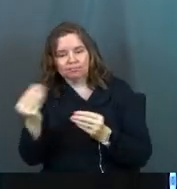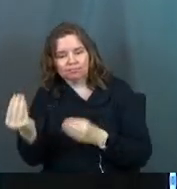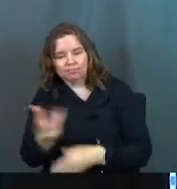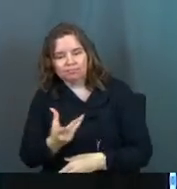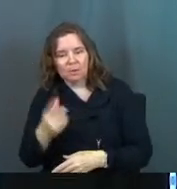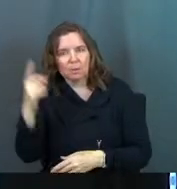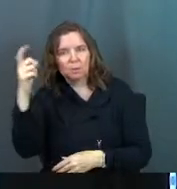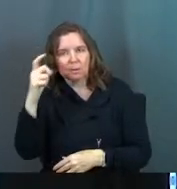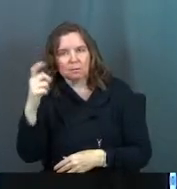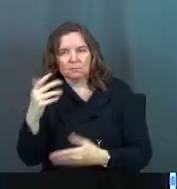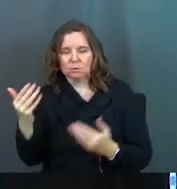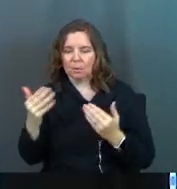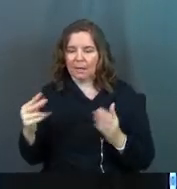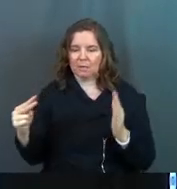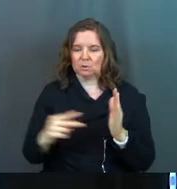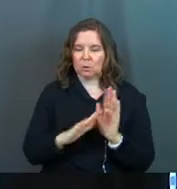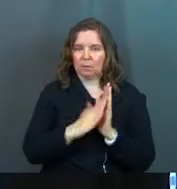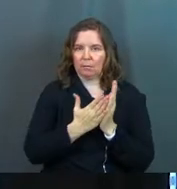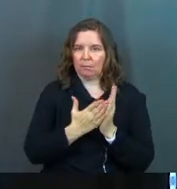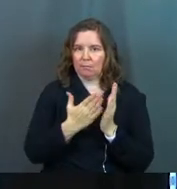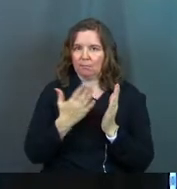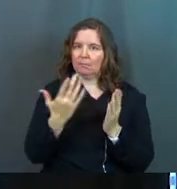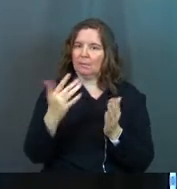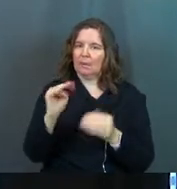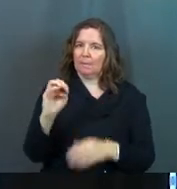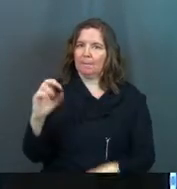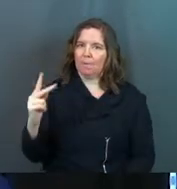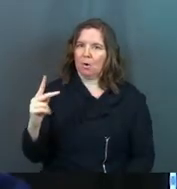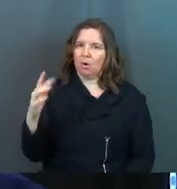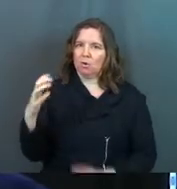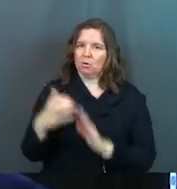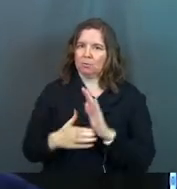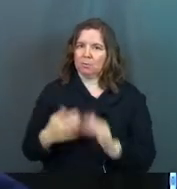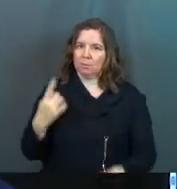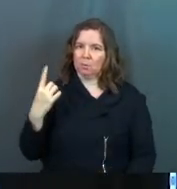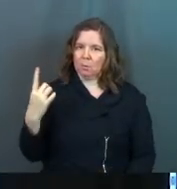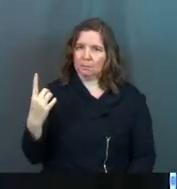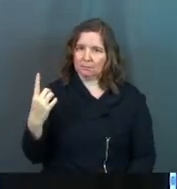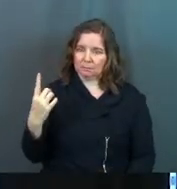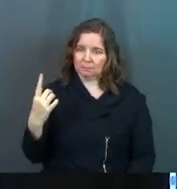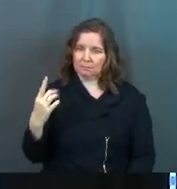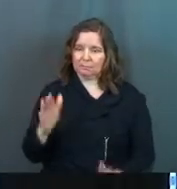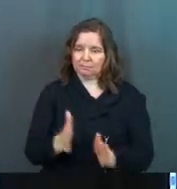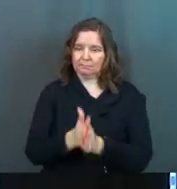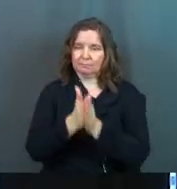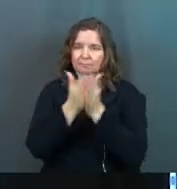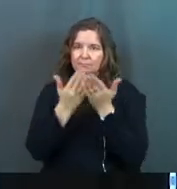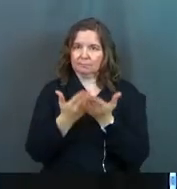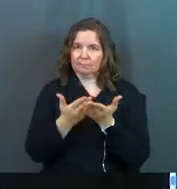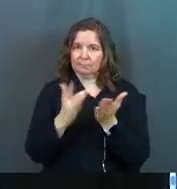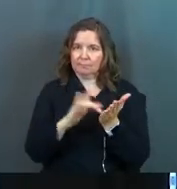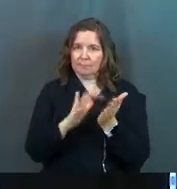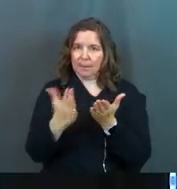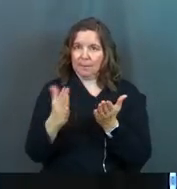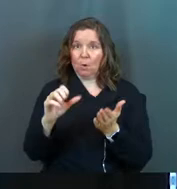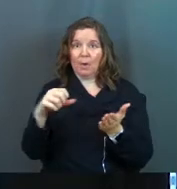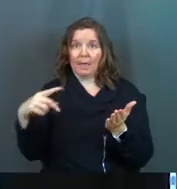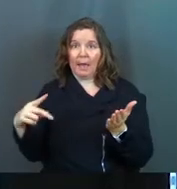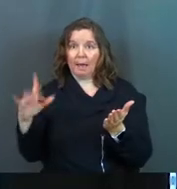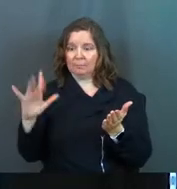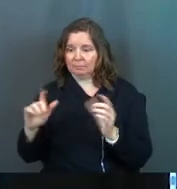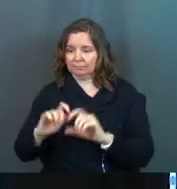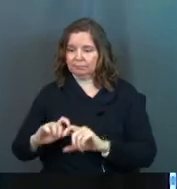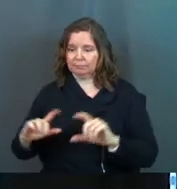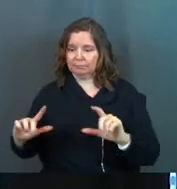wisdom to us. So let's go to the word of God. This is Mark chapter 1. One, if you've got a Bible, turn to it. If you've got a Bible app, I highly